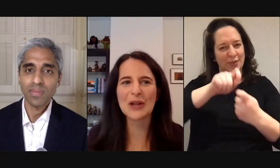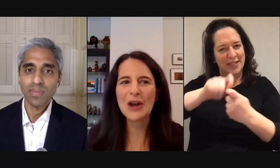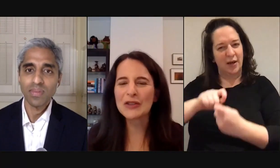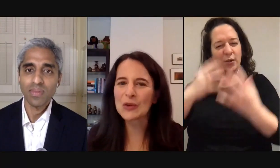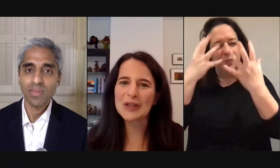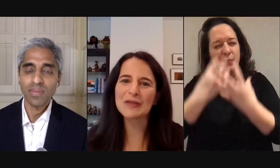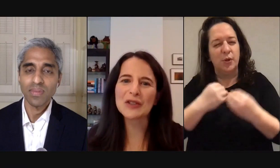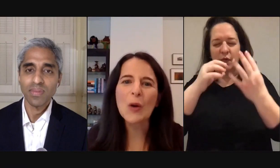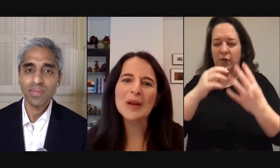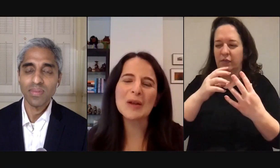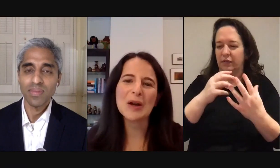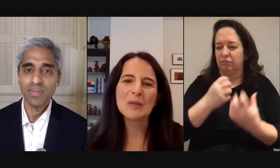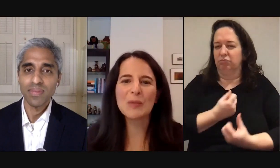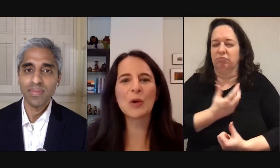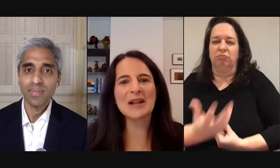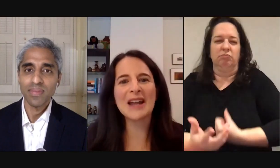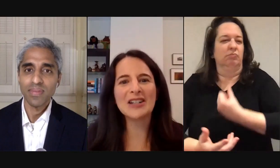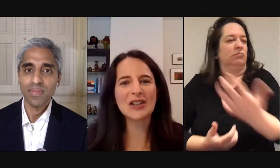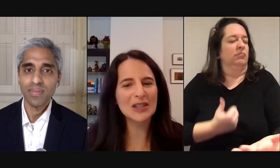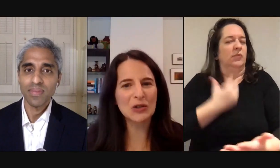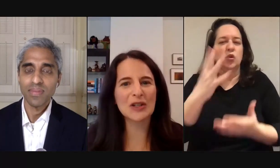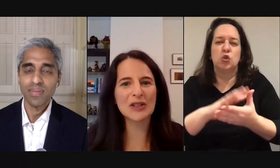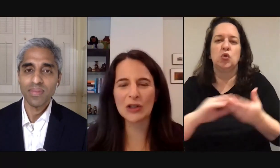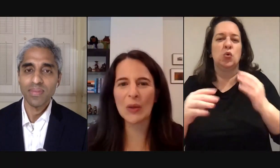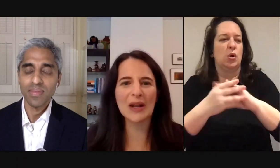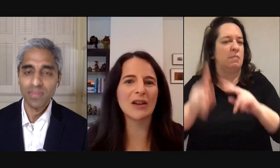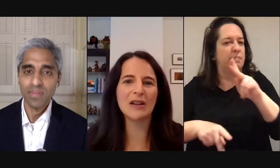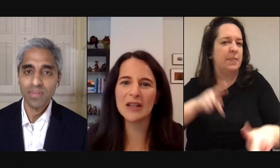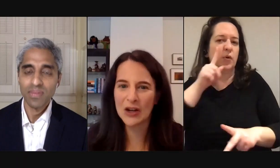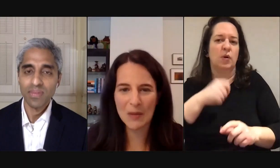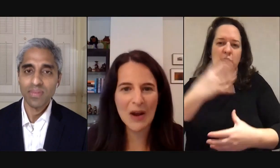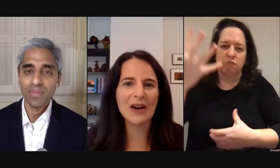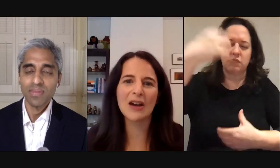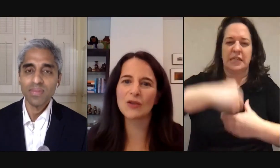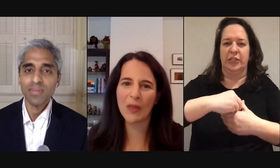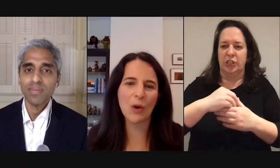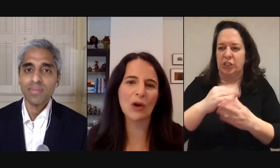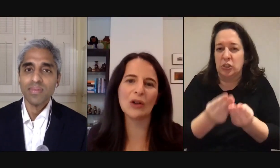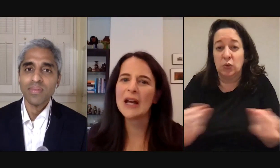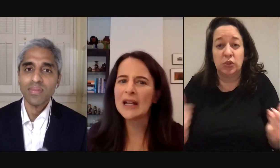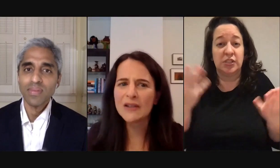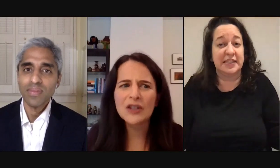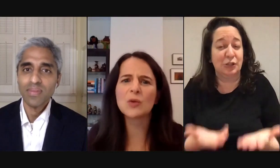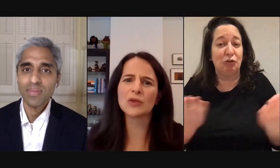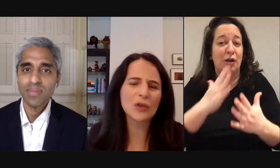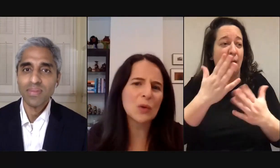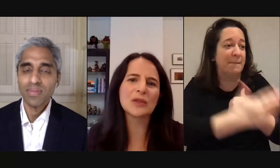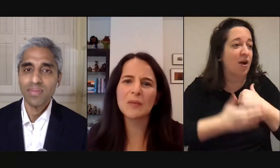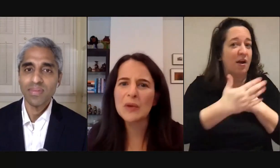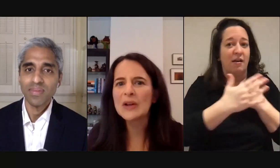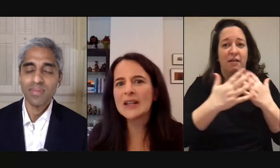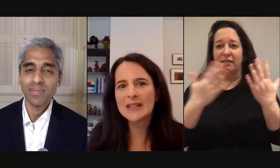prose the stories of so many people who are engaging in solutions to loneliness in here in america and around the world individuals